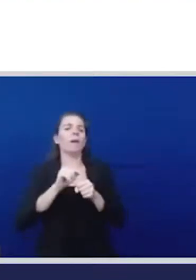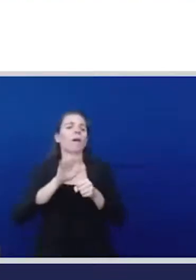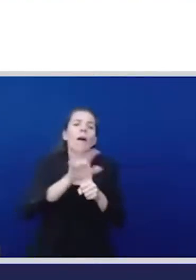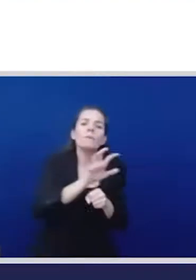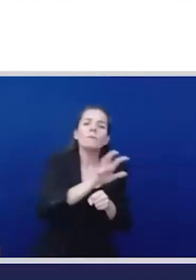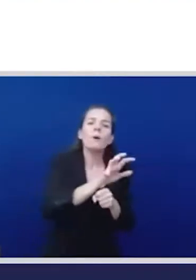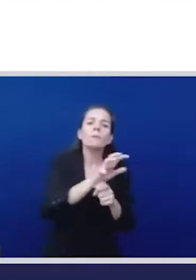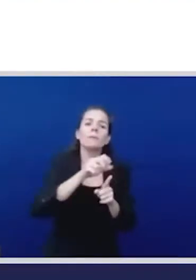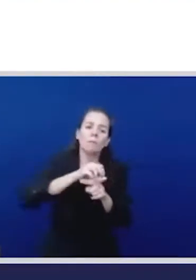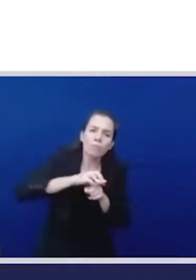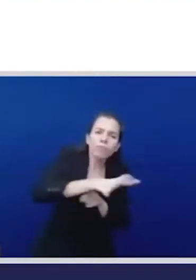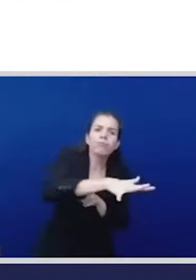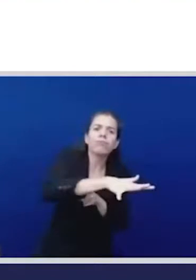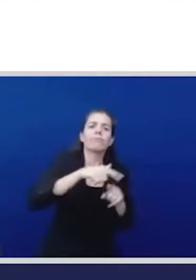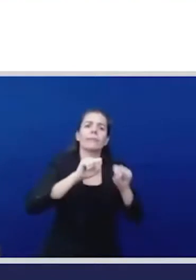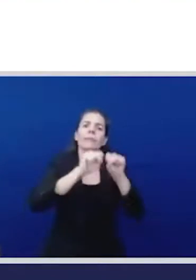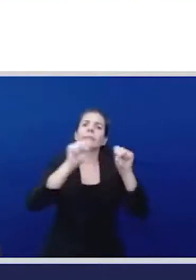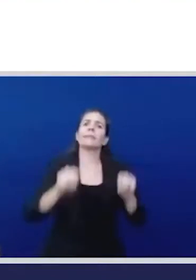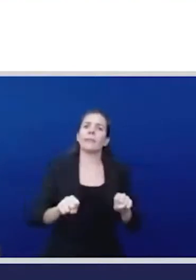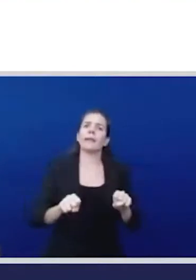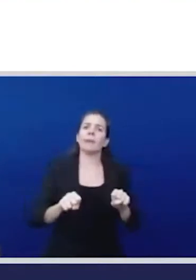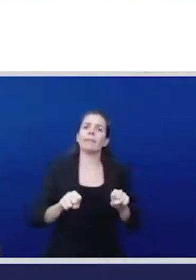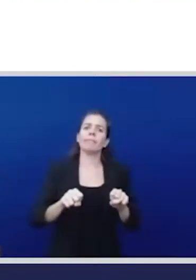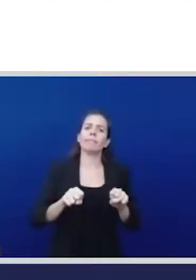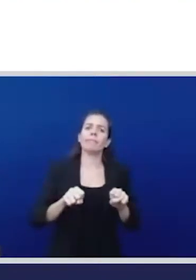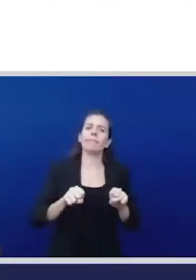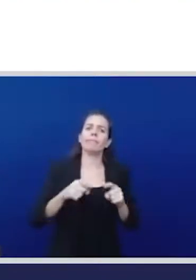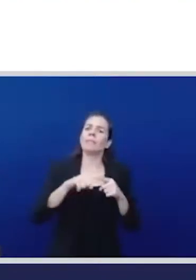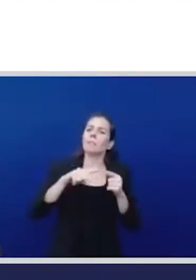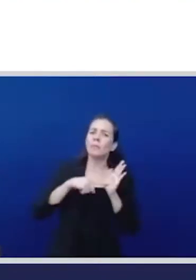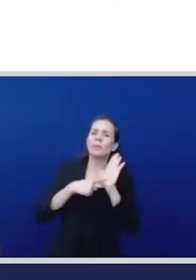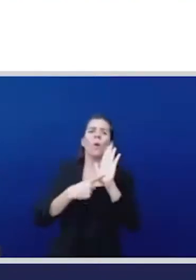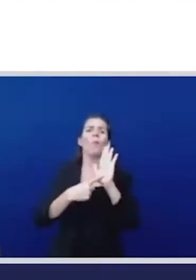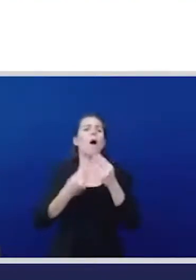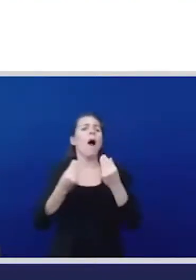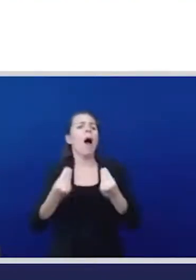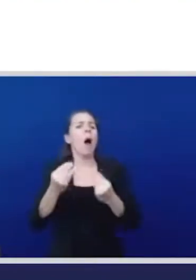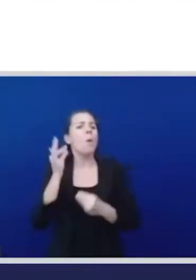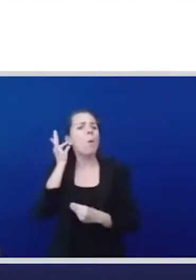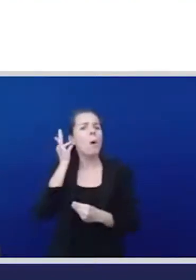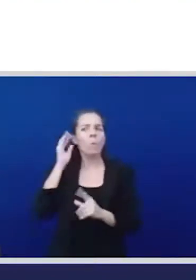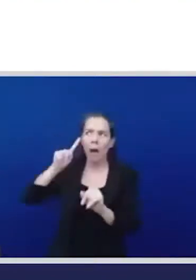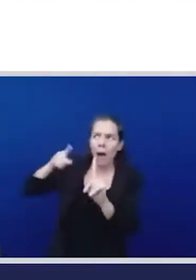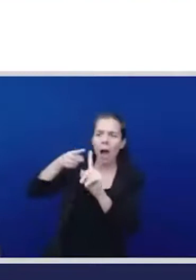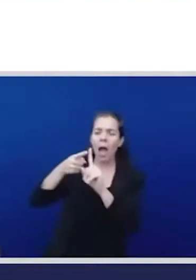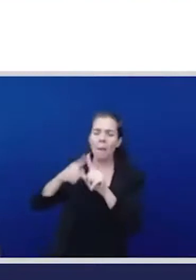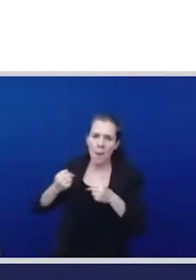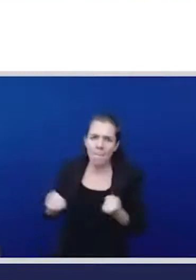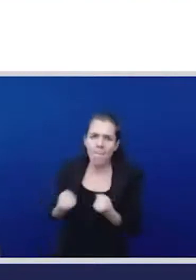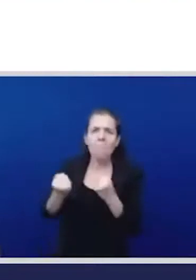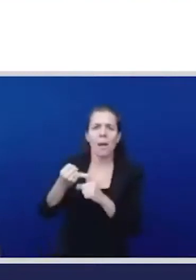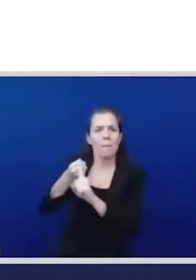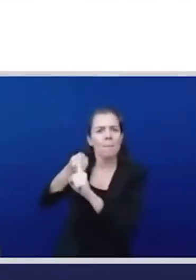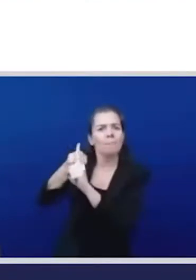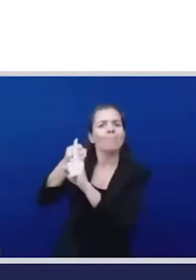kind of challenges that they face so that's all I have to add. Thank you. Thank you for that. Nicole there was one